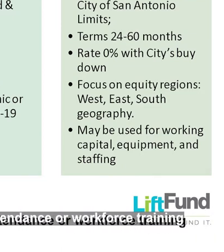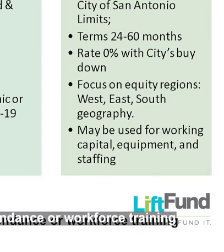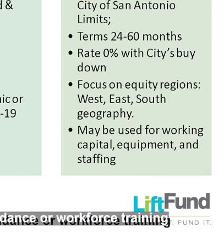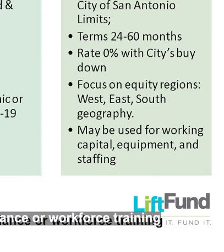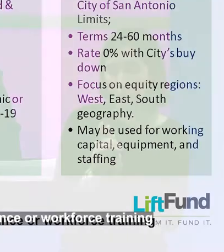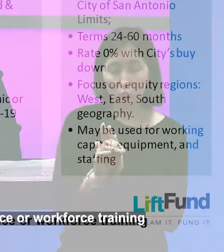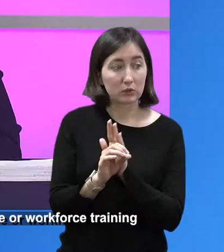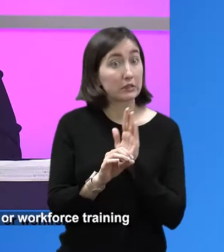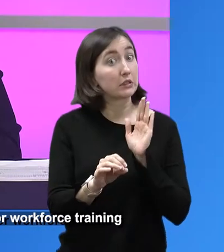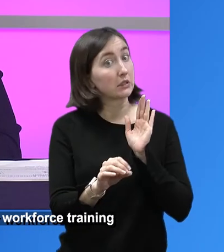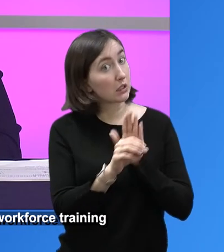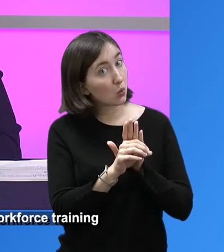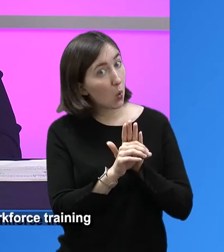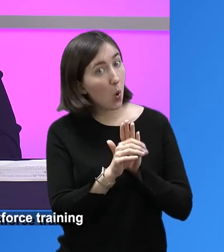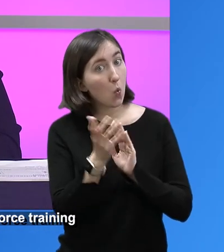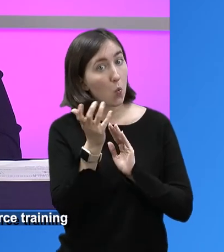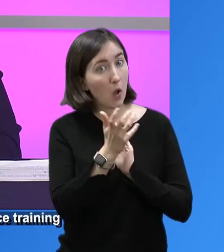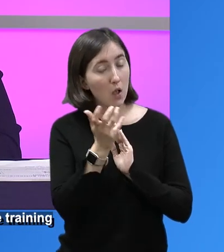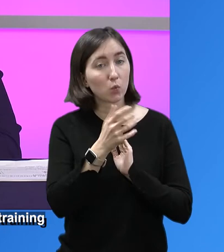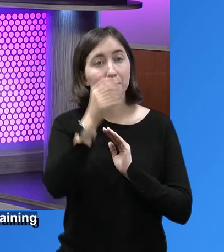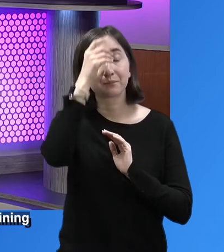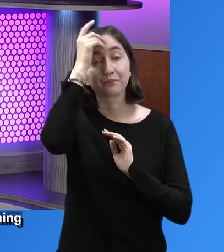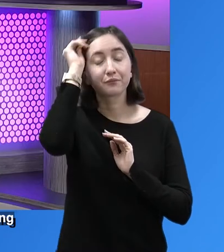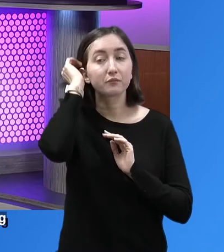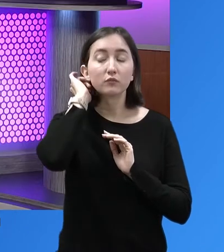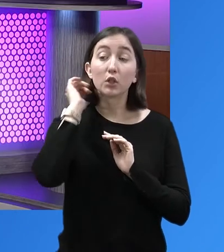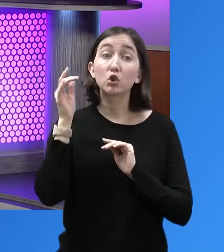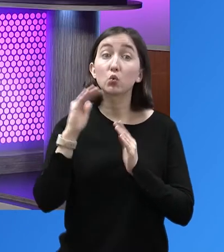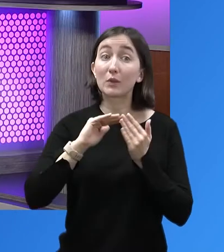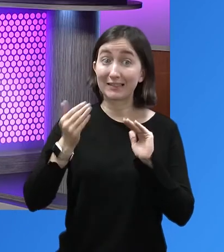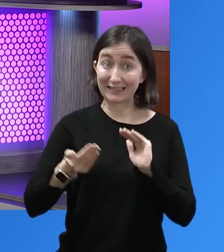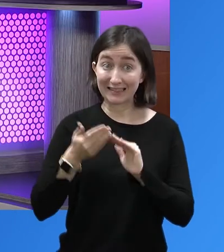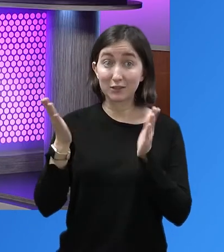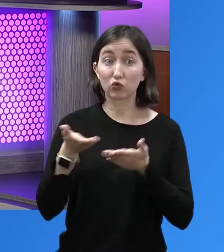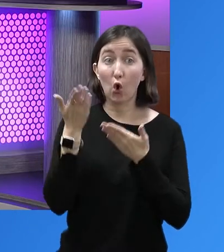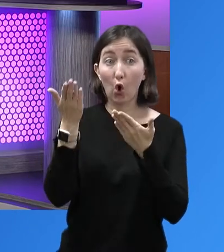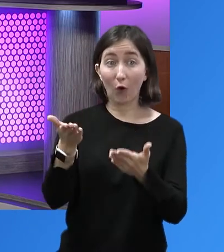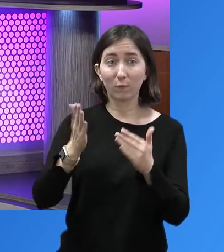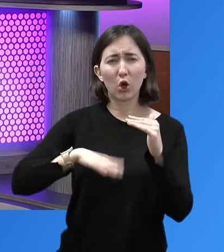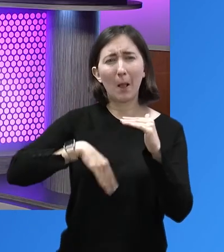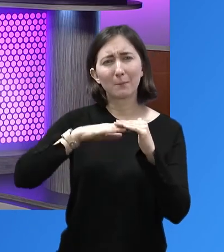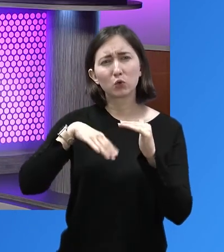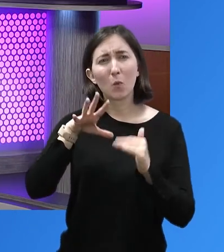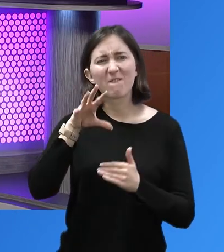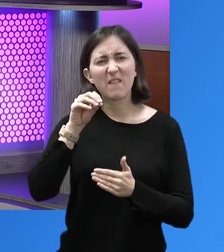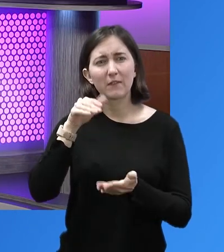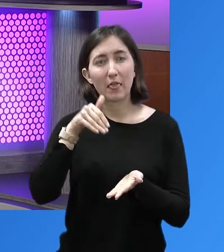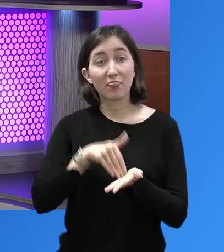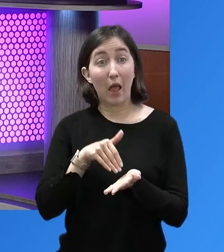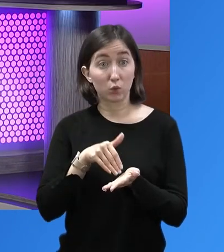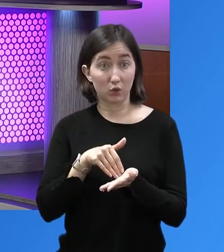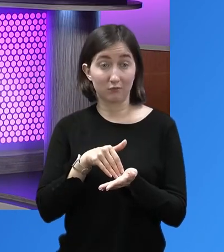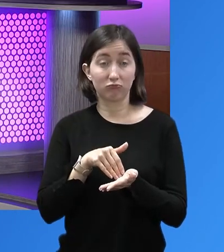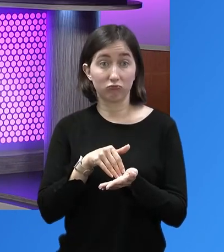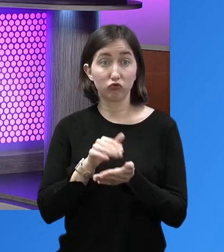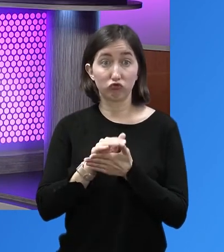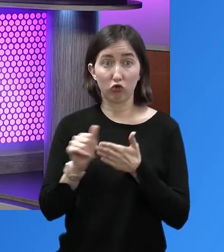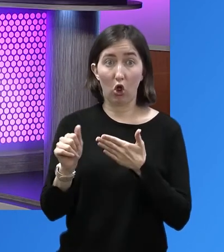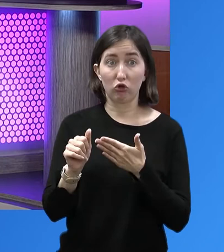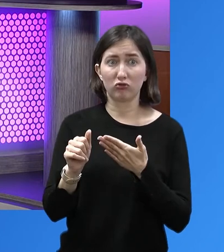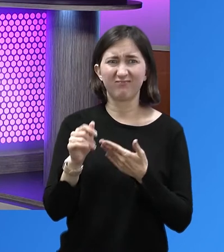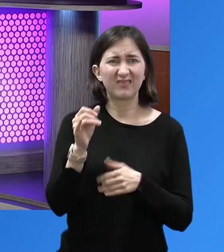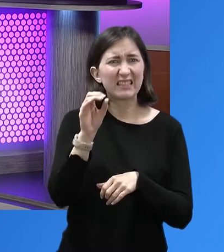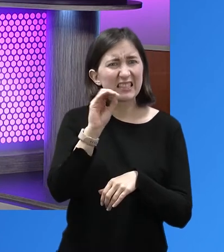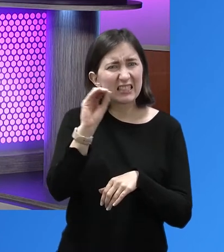interest? Zero. Zero. So the city has provided LIFT Fund a grant that we can offer loans up to $50,000